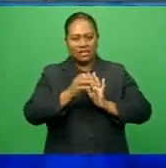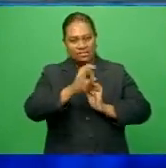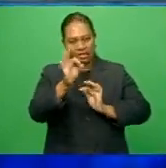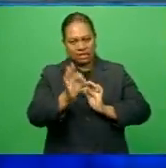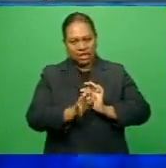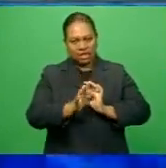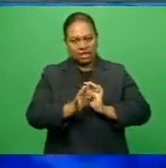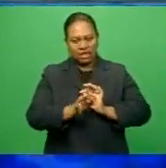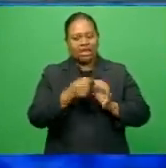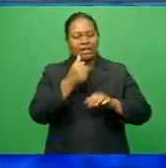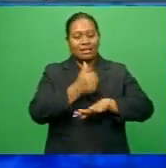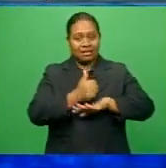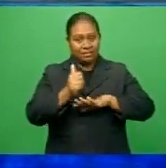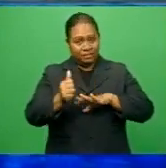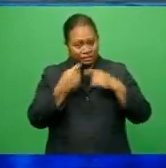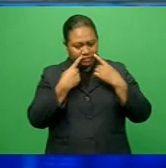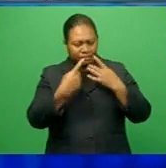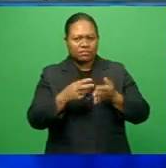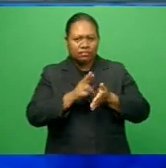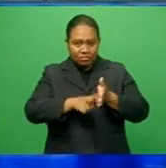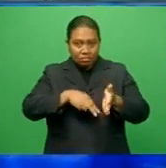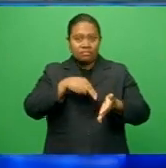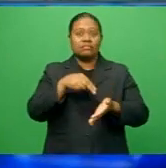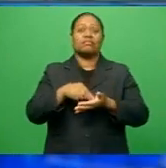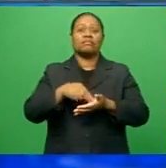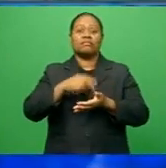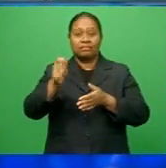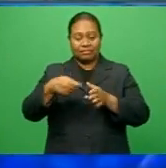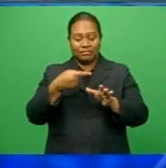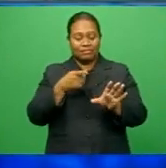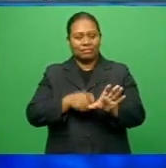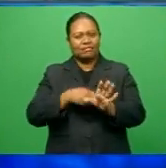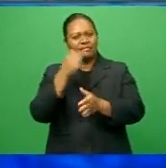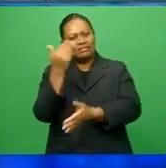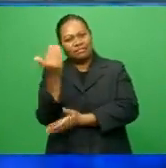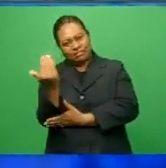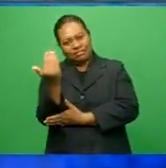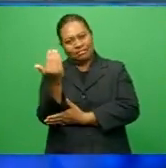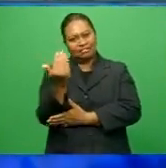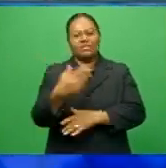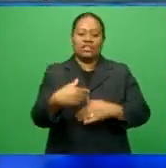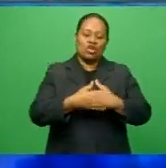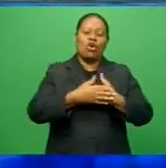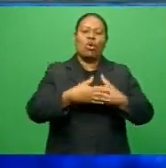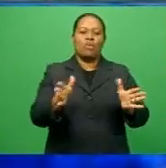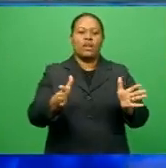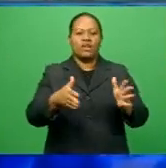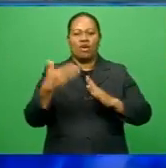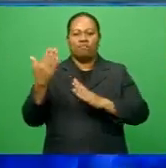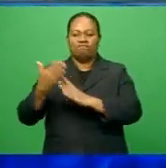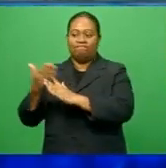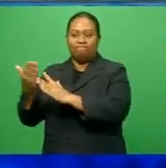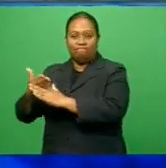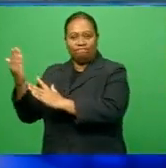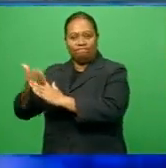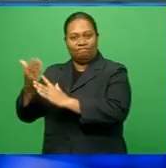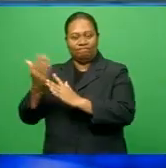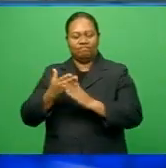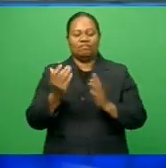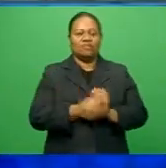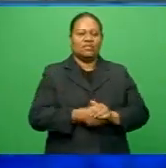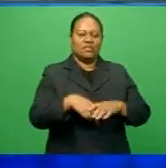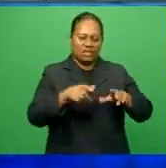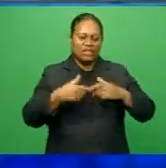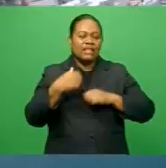Governor Arif Ali says the recovery forecast next year is dependent on the reopening of borders and resumption of international